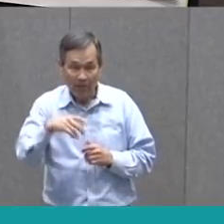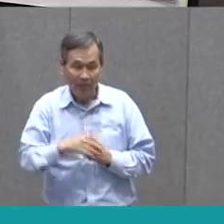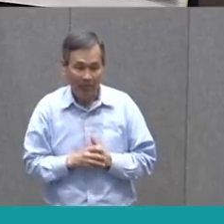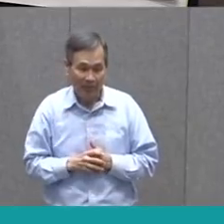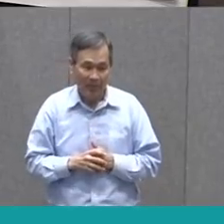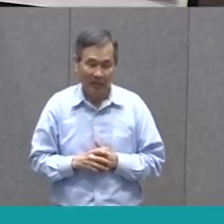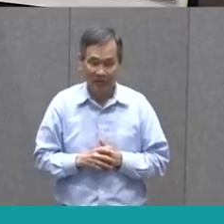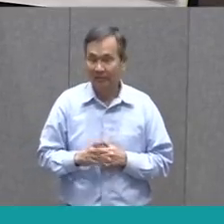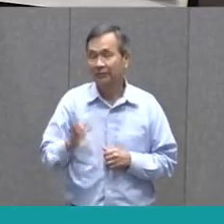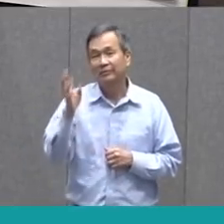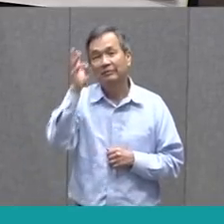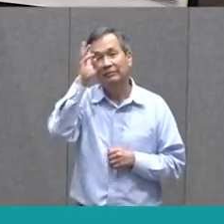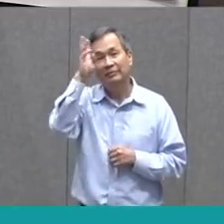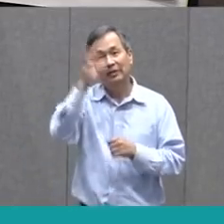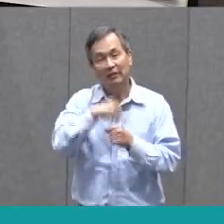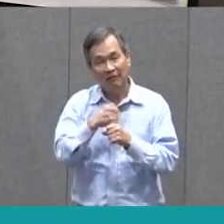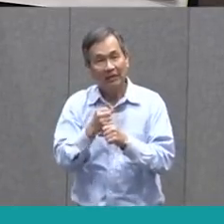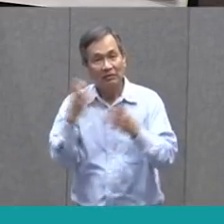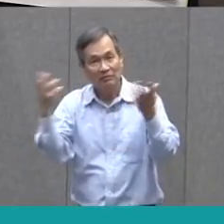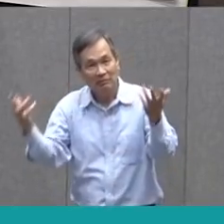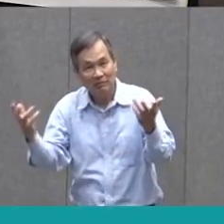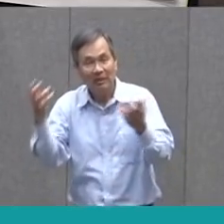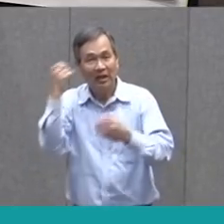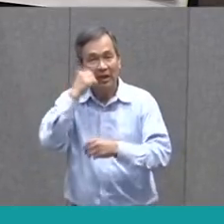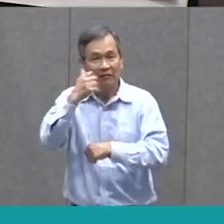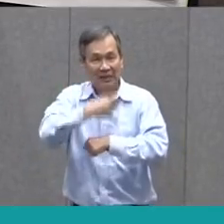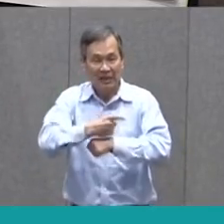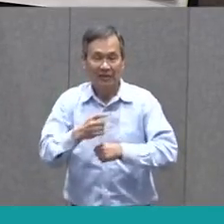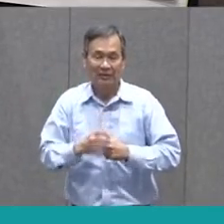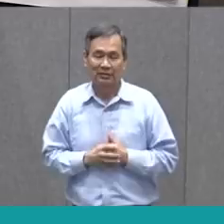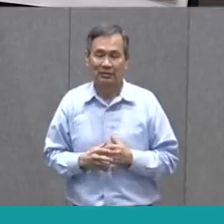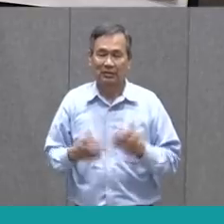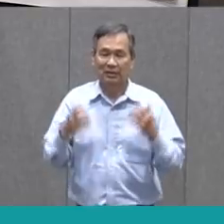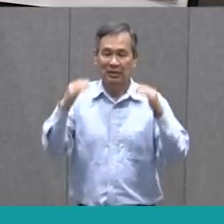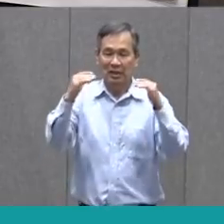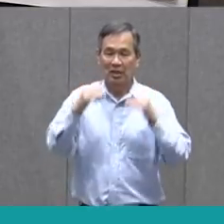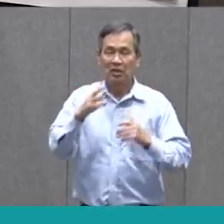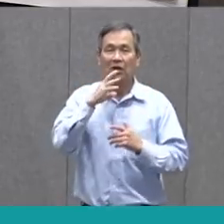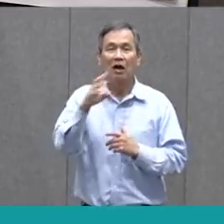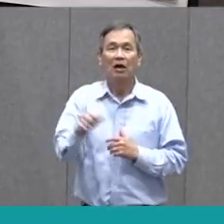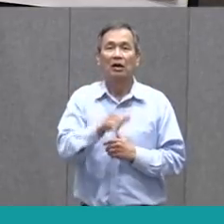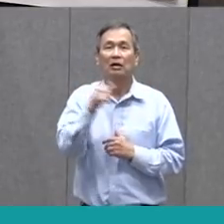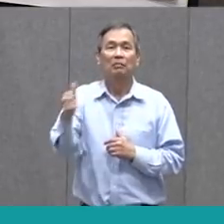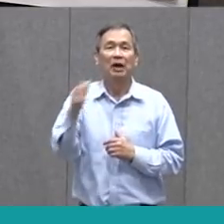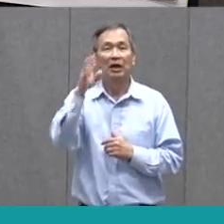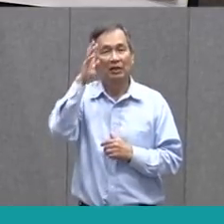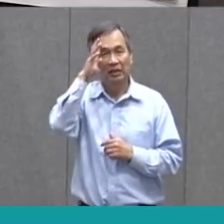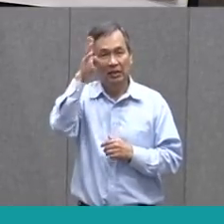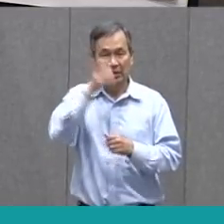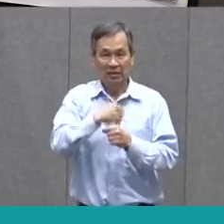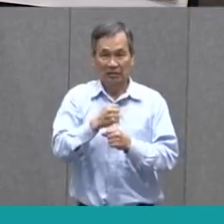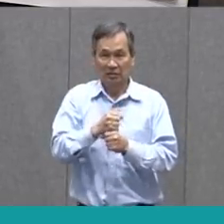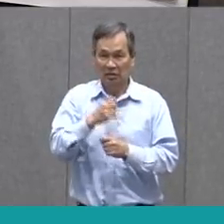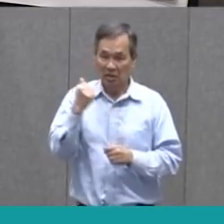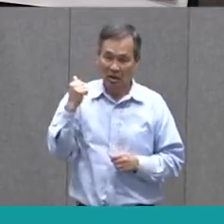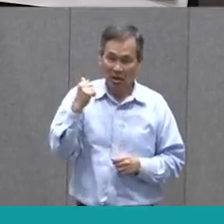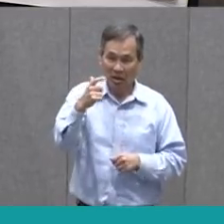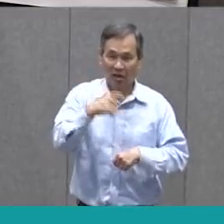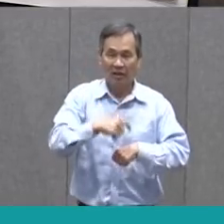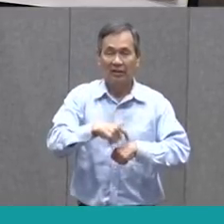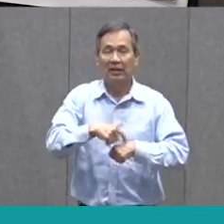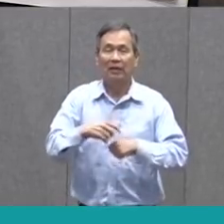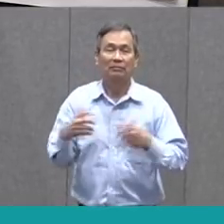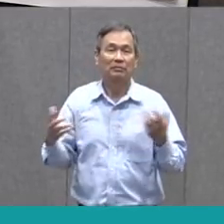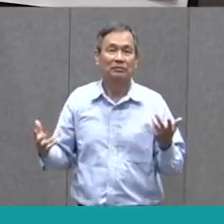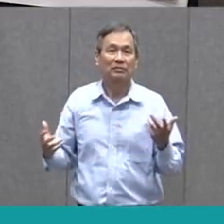this is an invention, so we use this every day. Let's talk about another invention that we all use all the time,